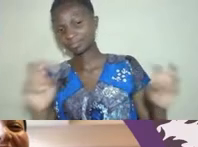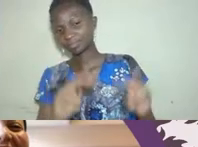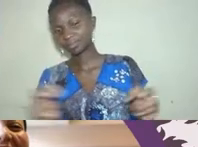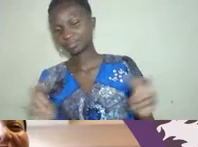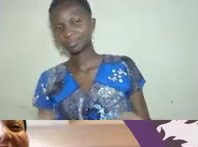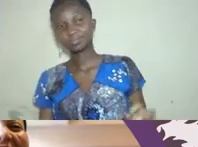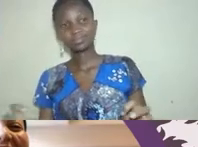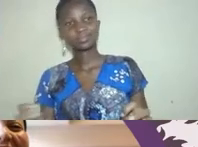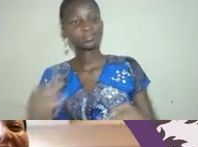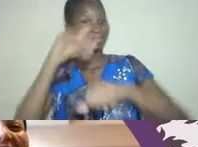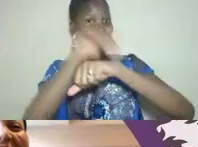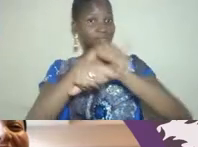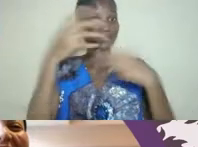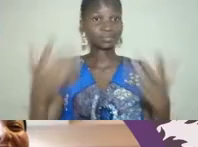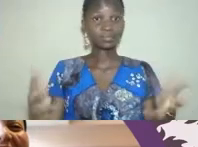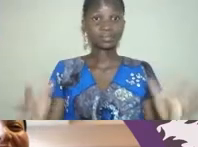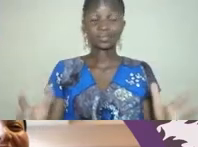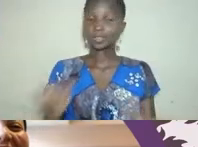two conversations clashed.